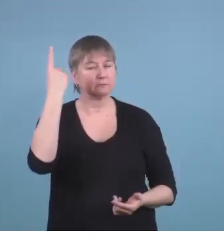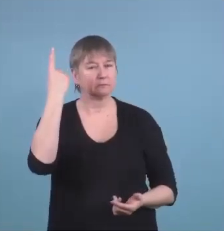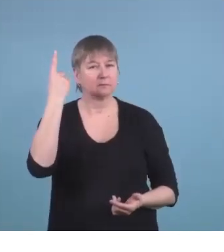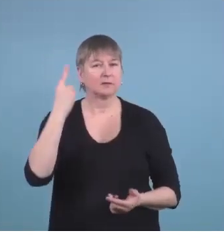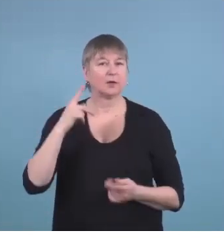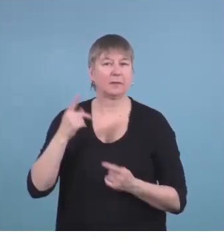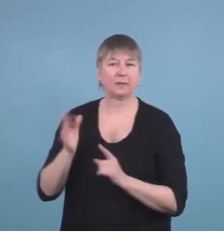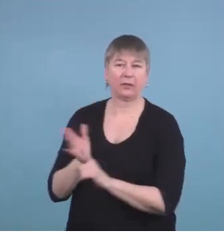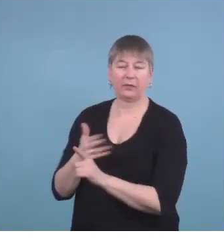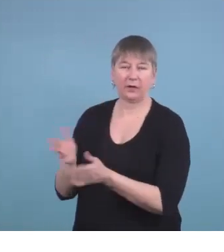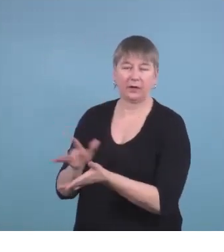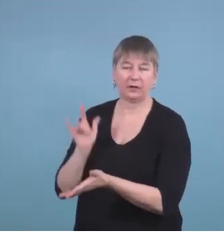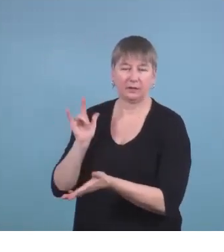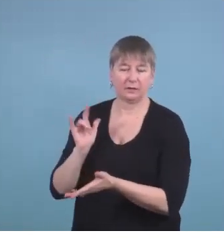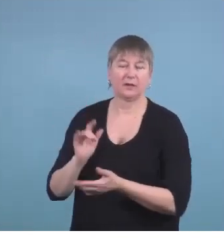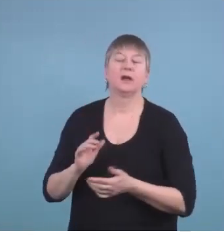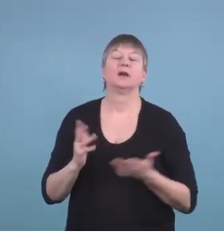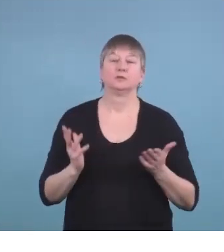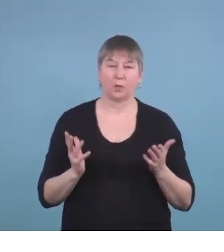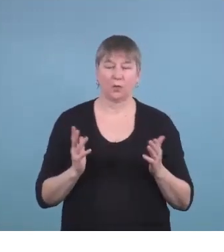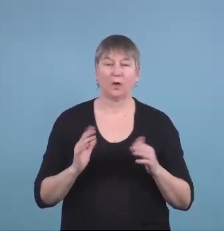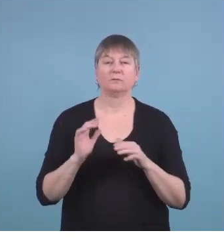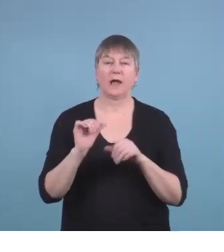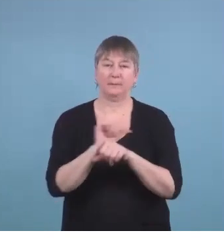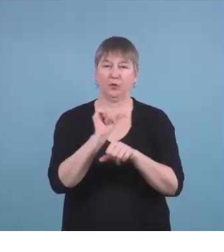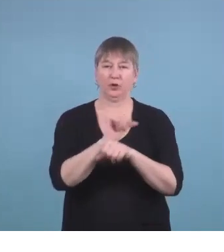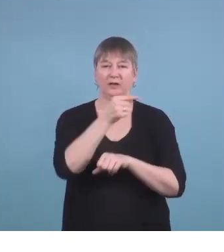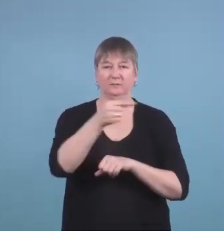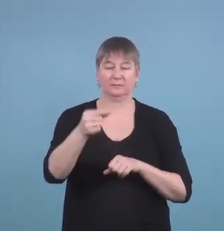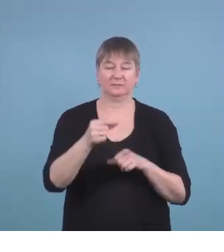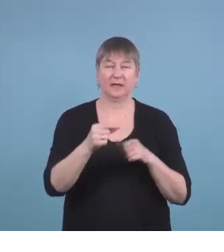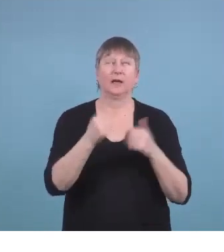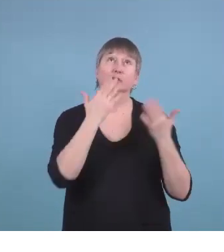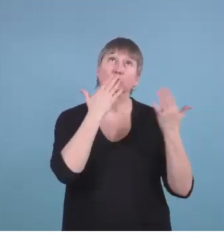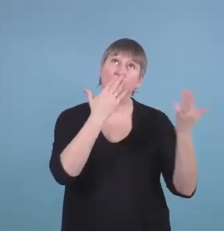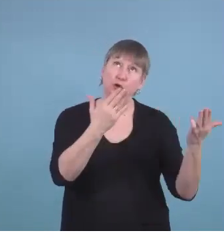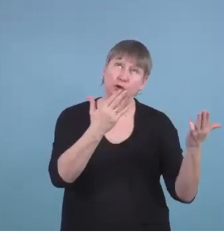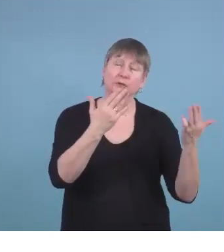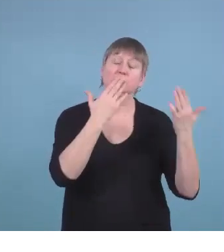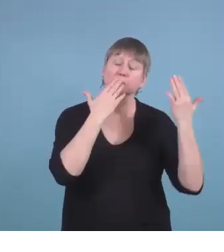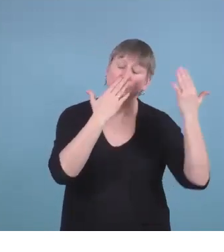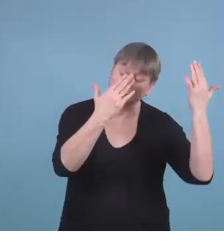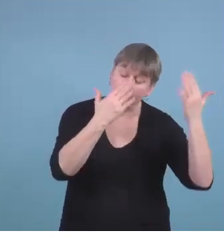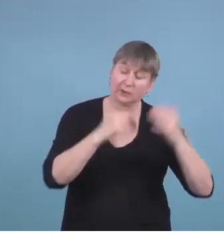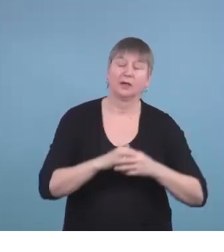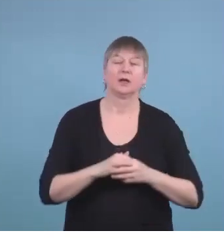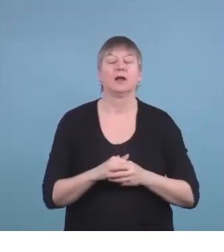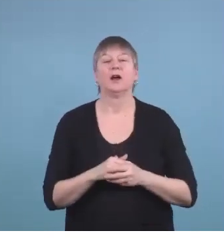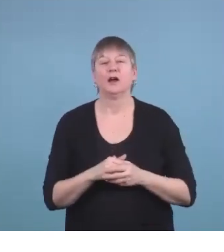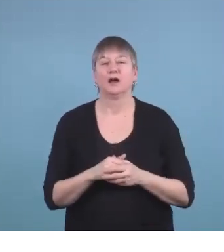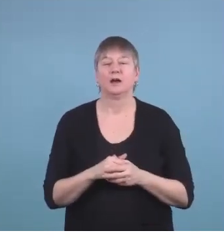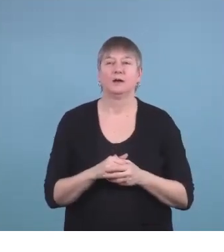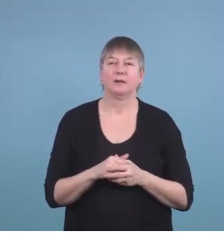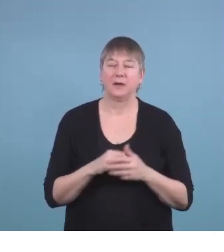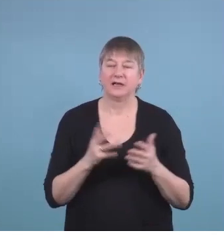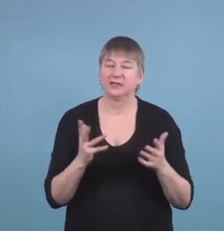the Alberta government this is a blessing a hundred percent but it is very very hard to become